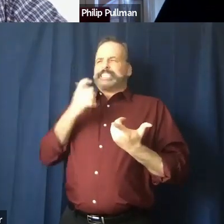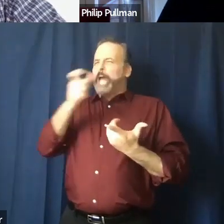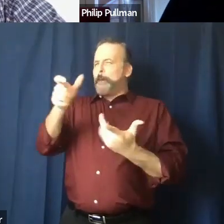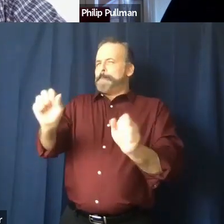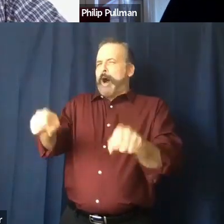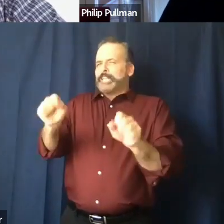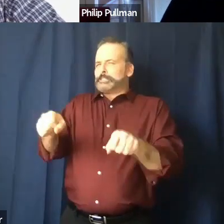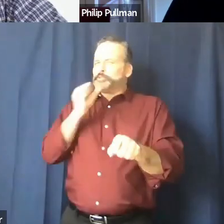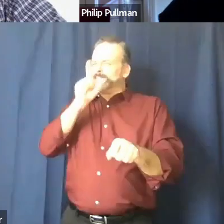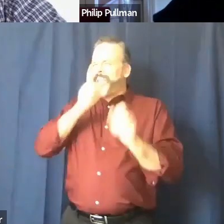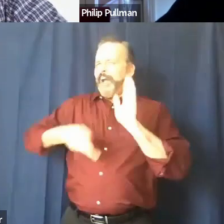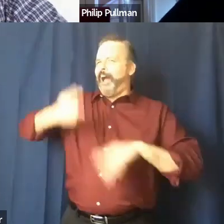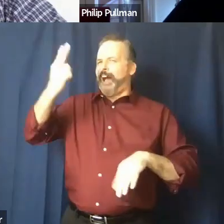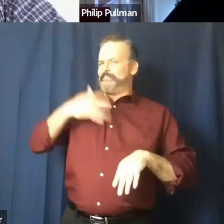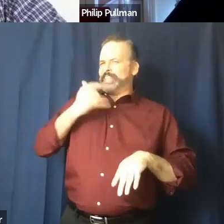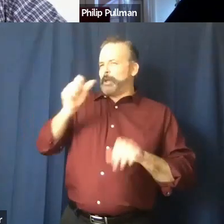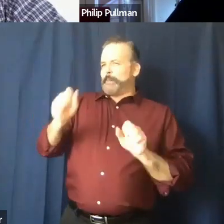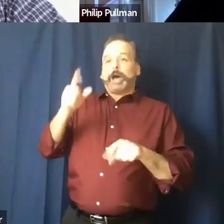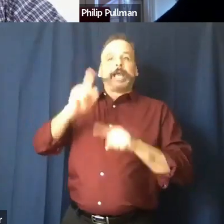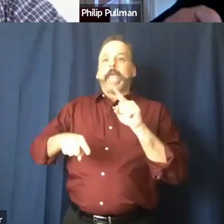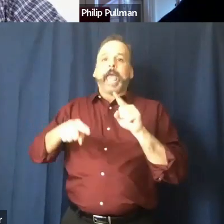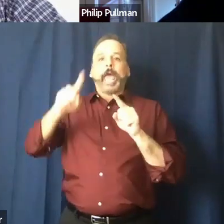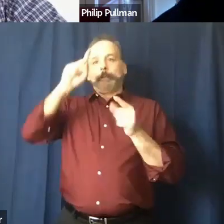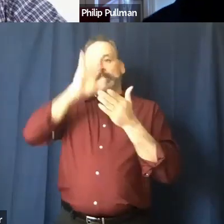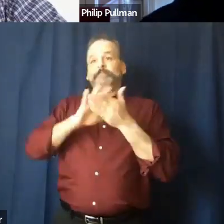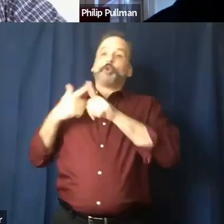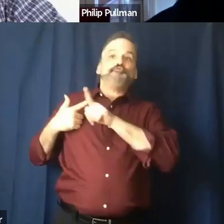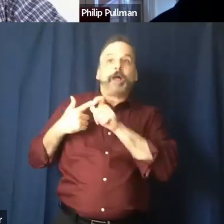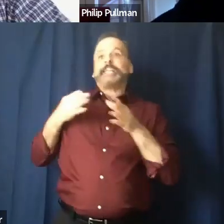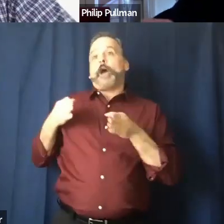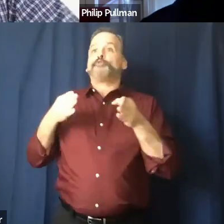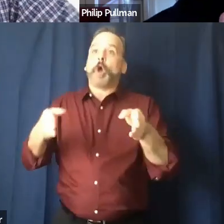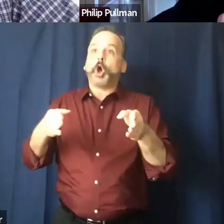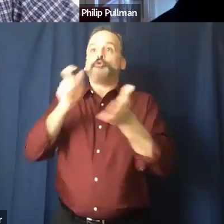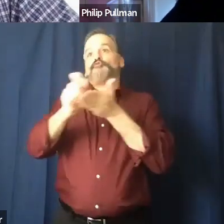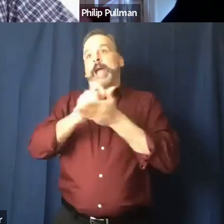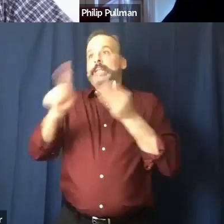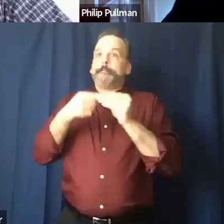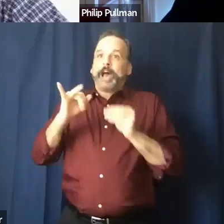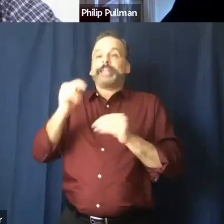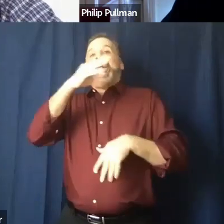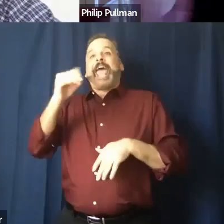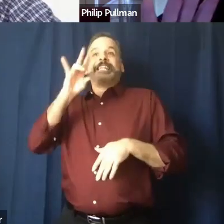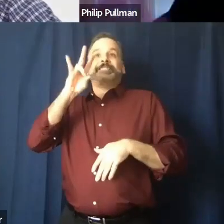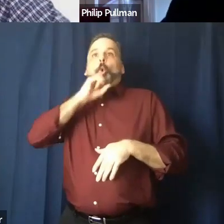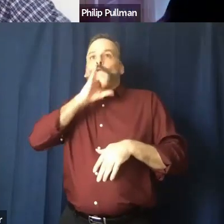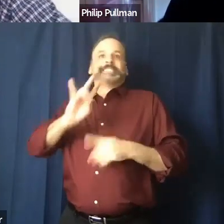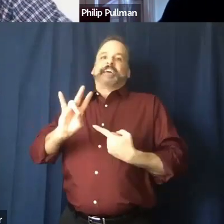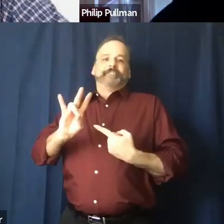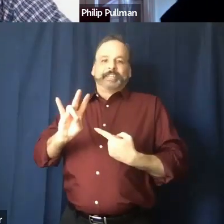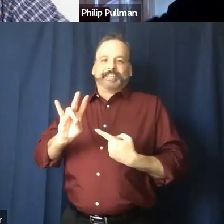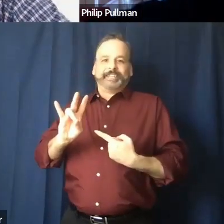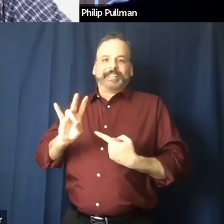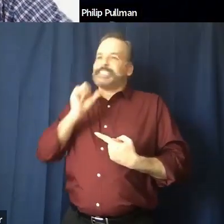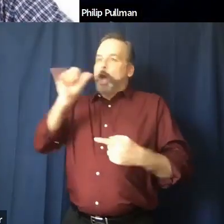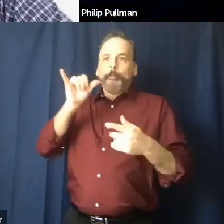can't believe that this character is a running down the road b writing about it and see seven years old not